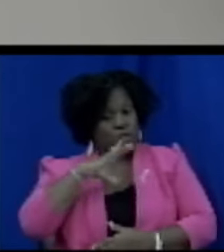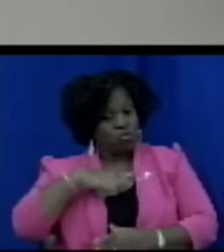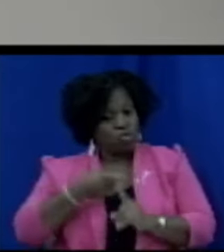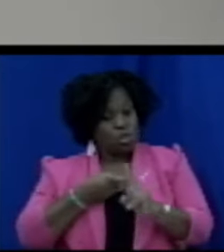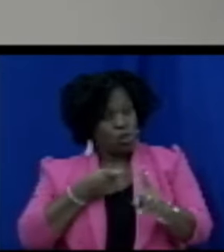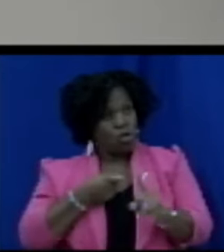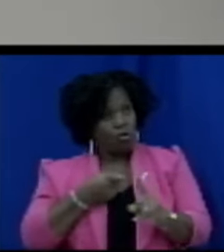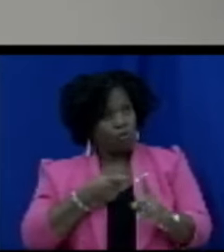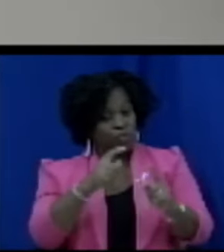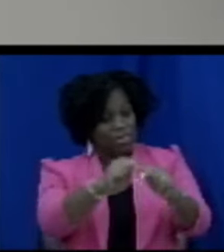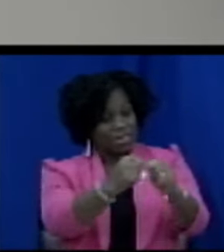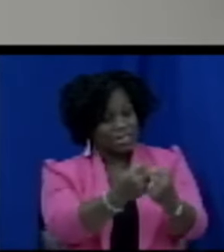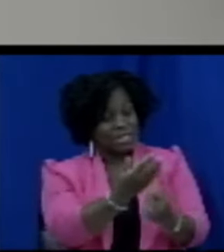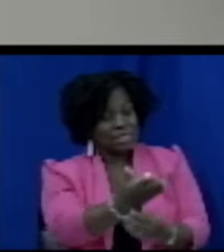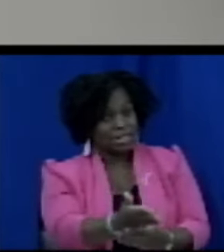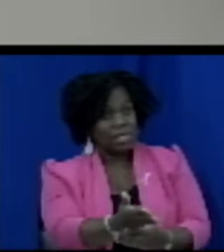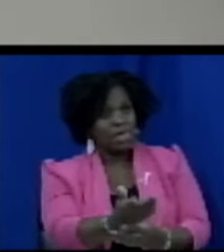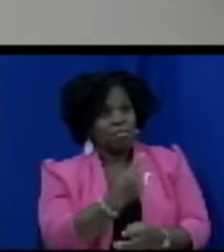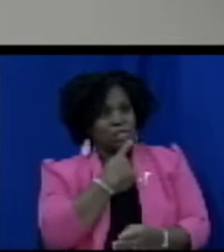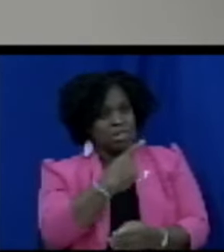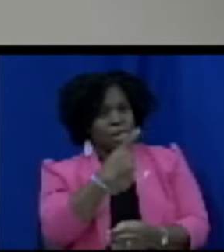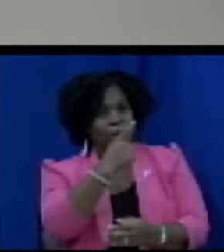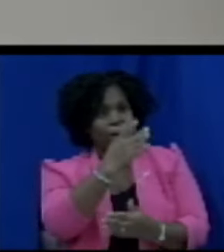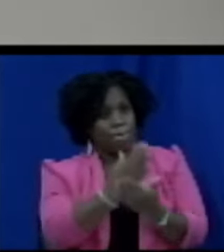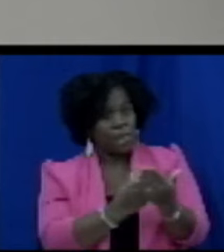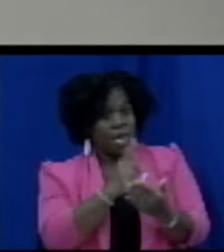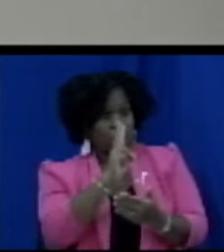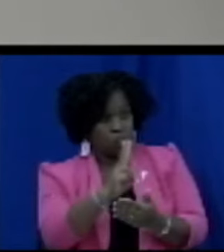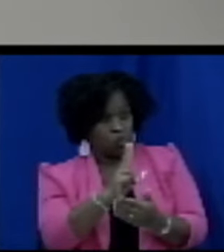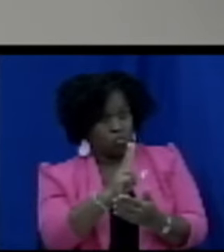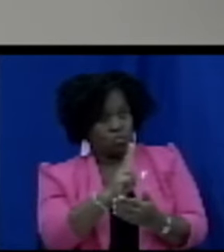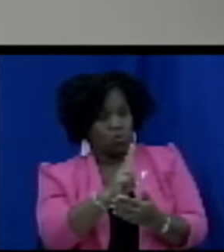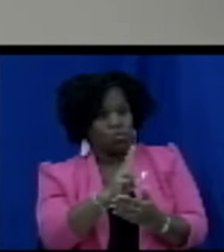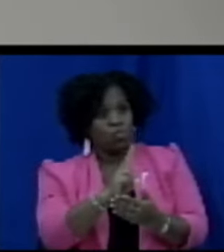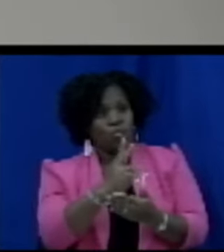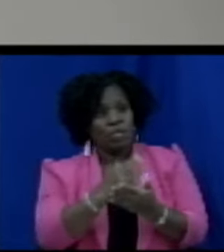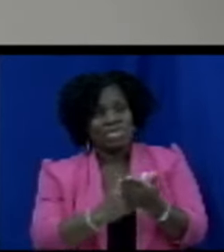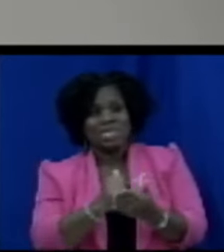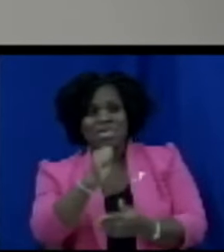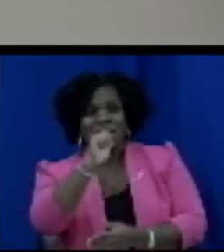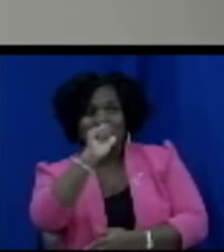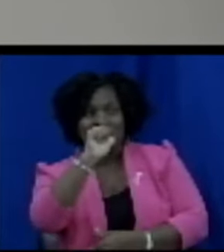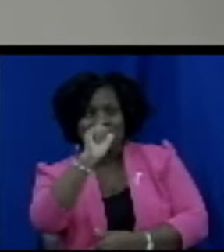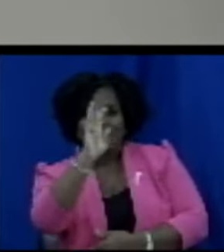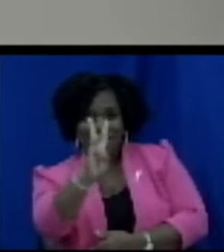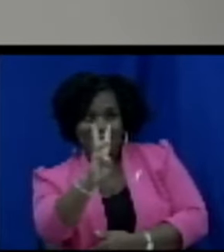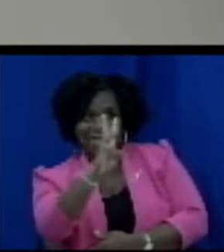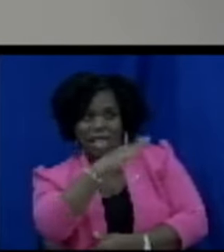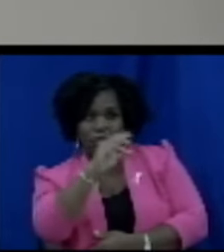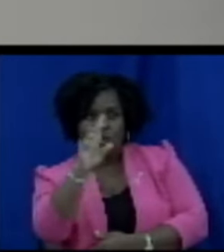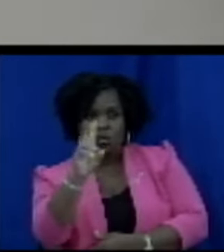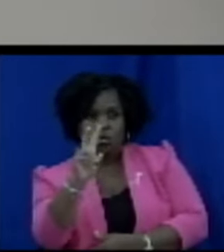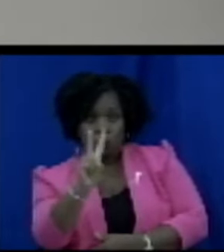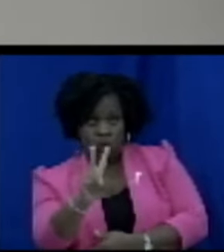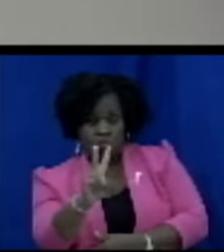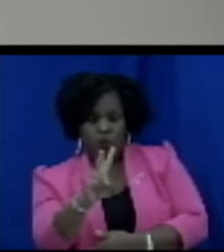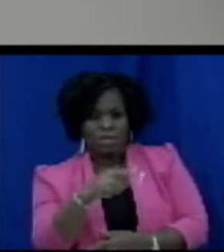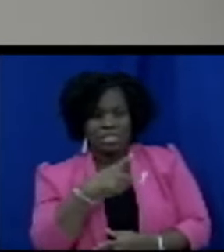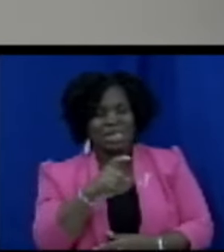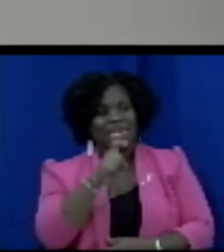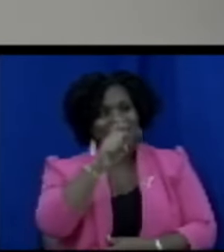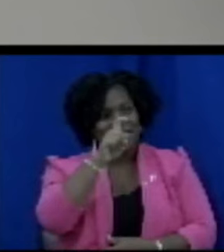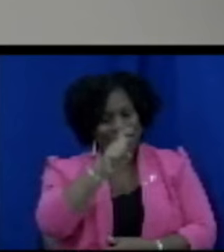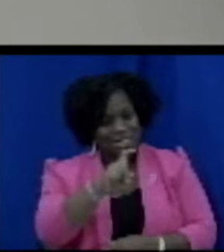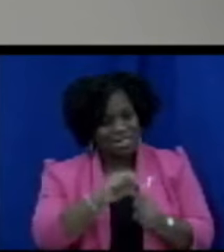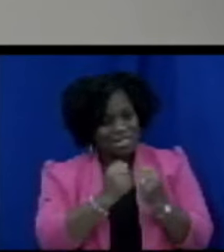as it says here part well part two section six and subsection two the board shall consist of